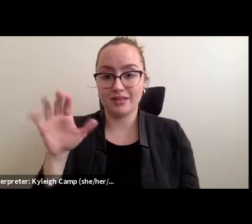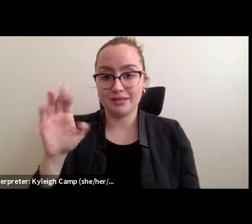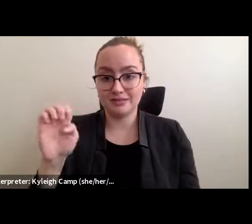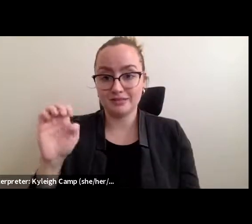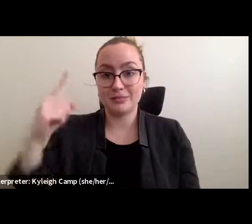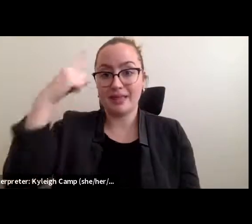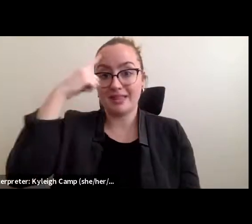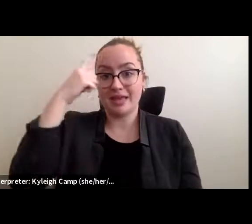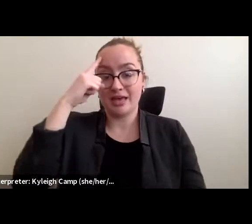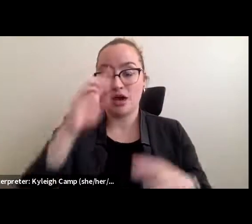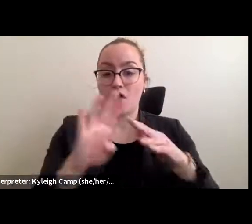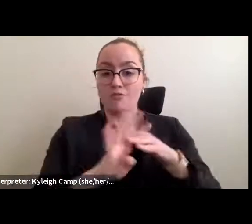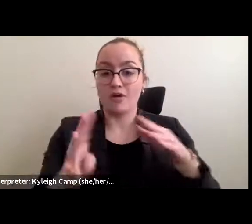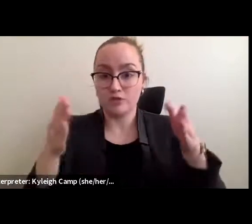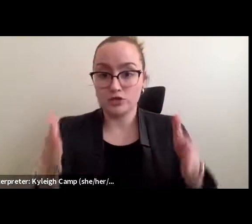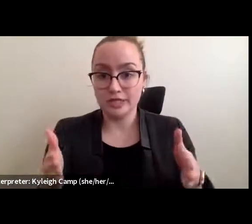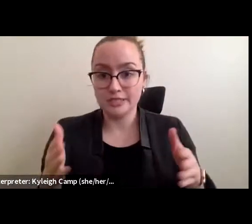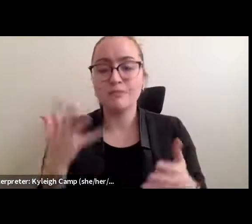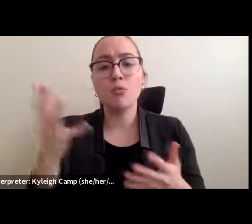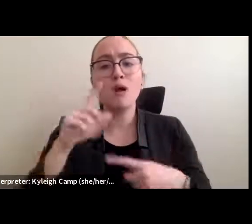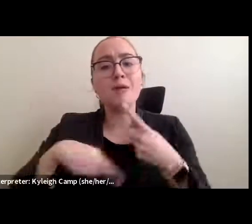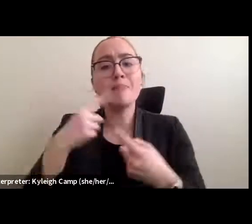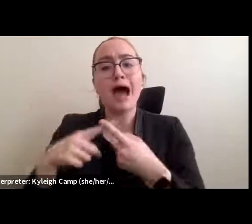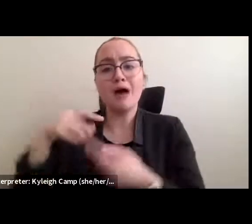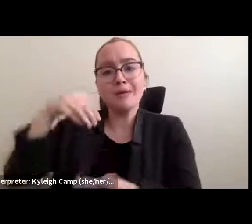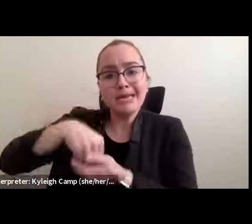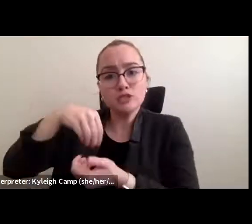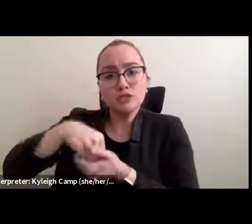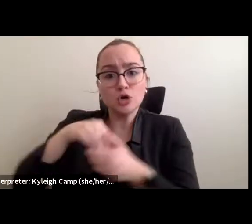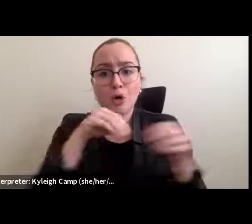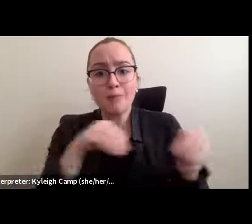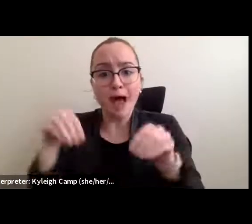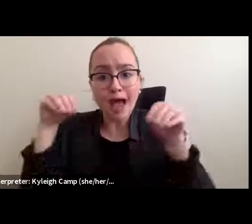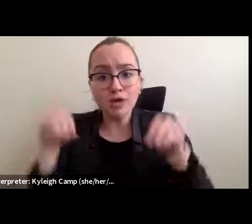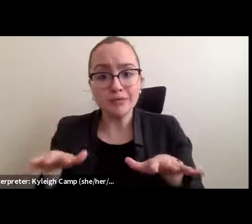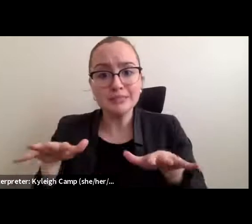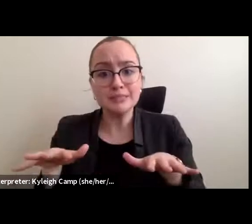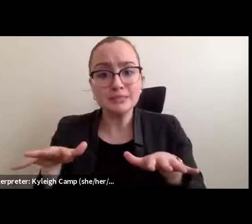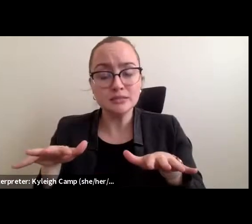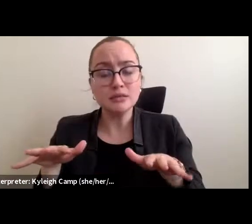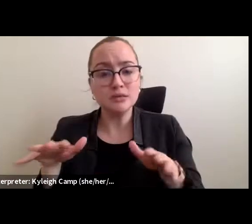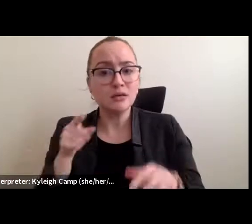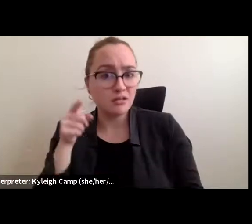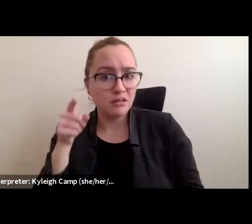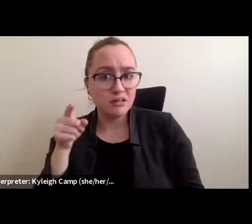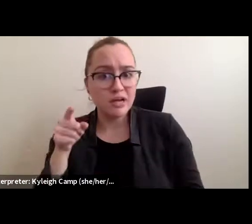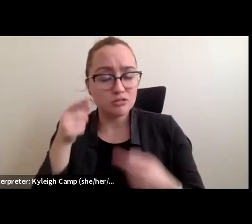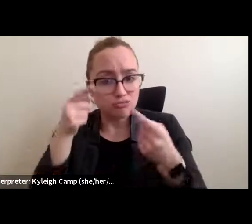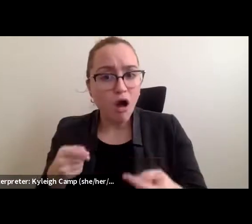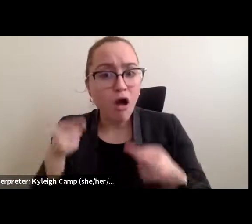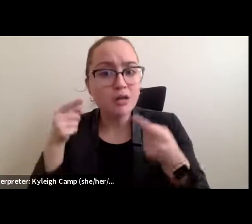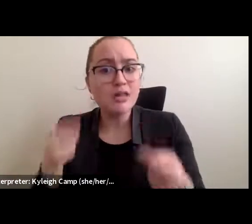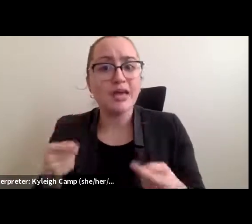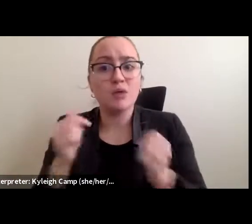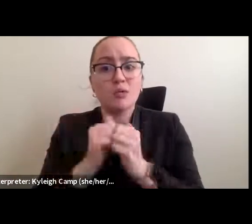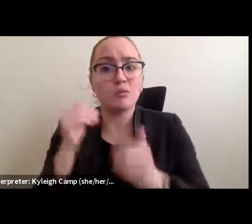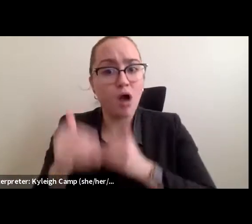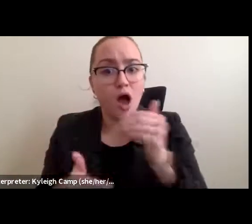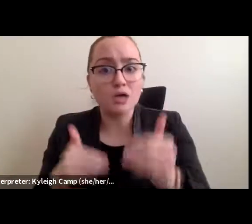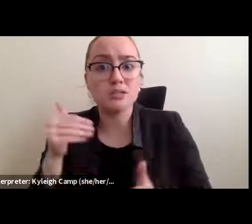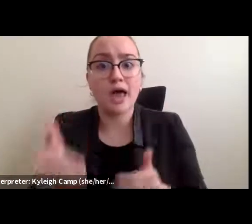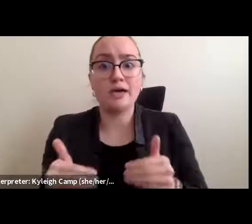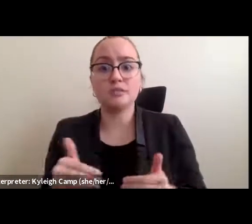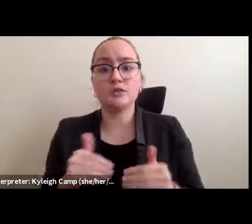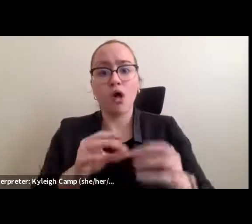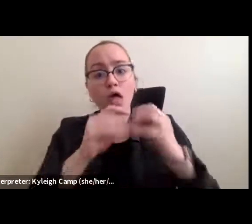what about internal migrants who may also be impacted by violent border-like effects and processes, their lives and